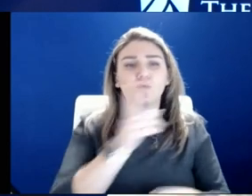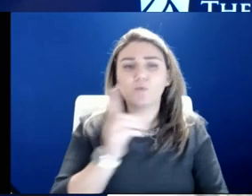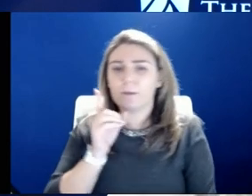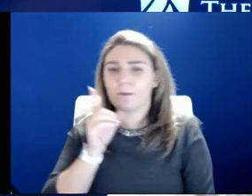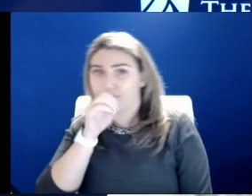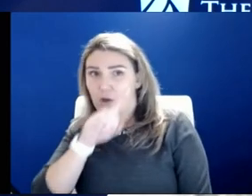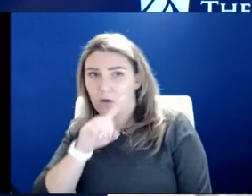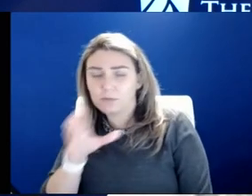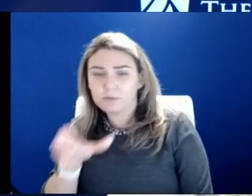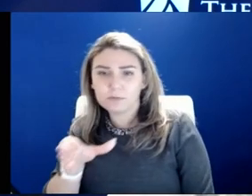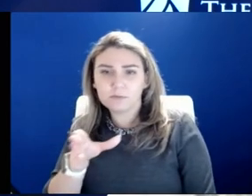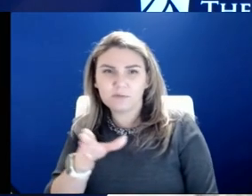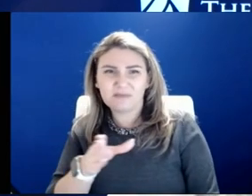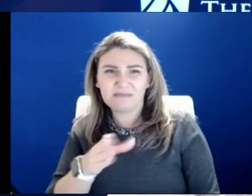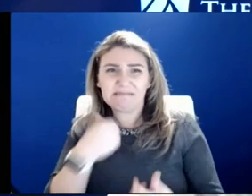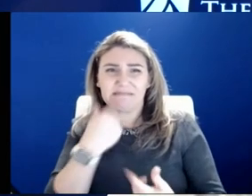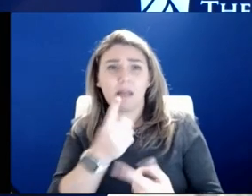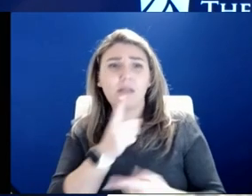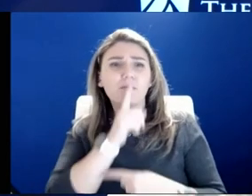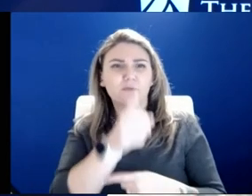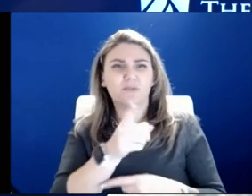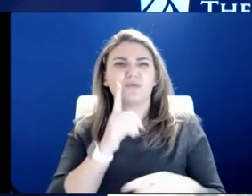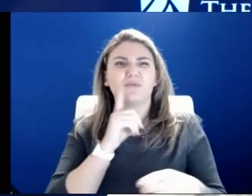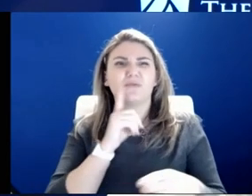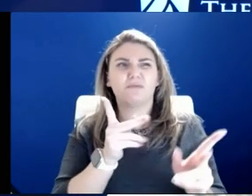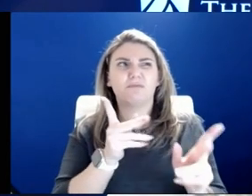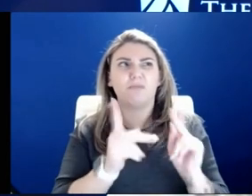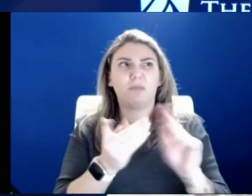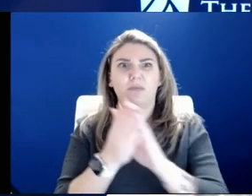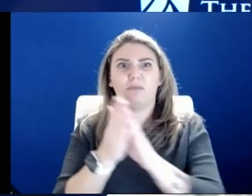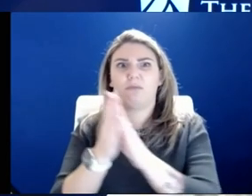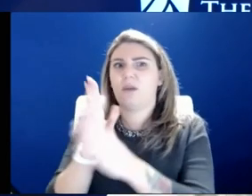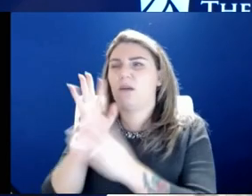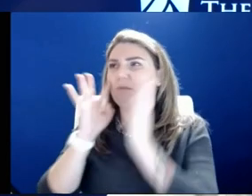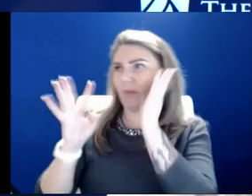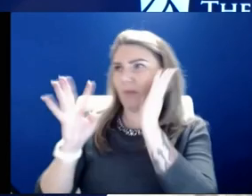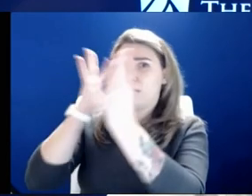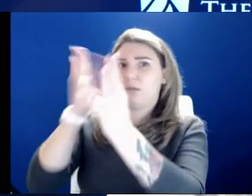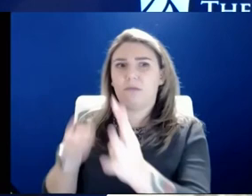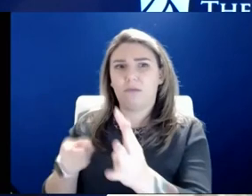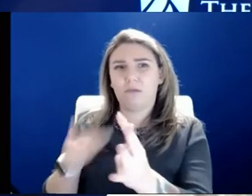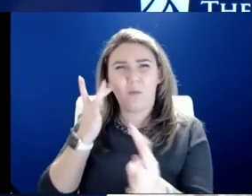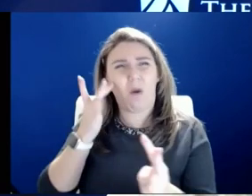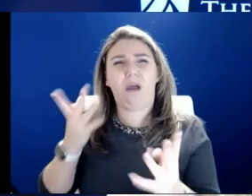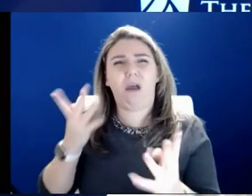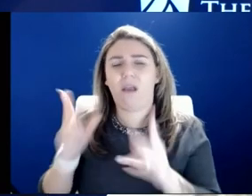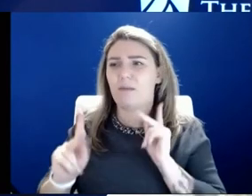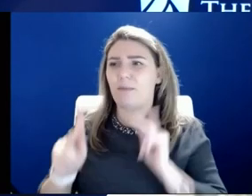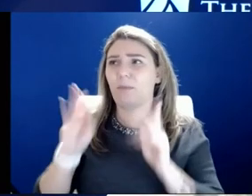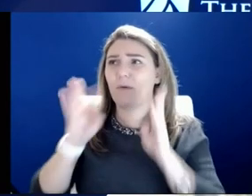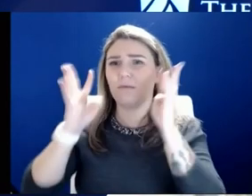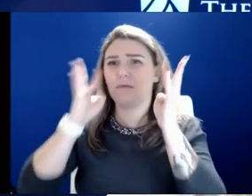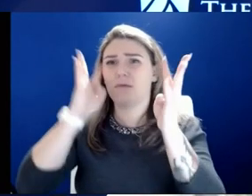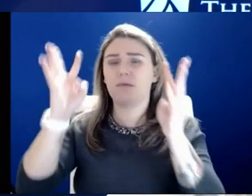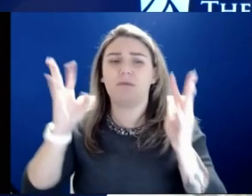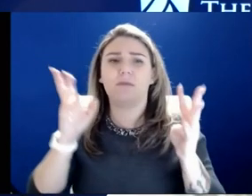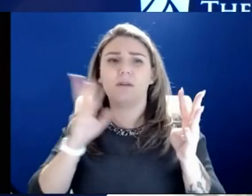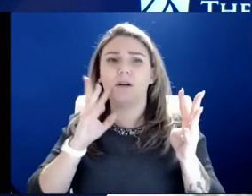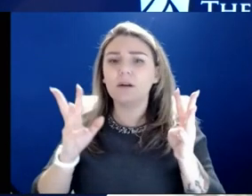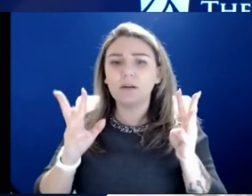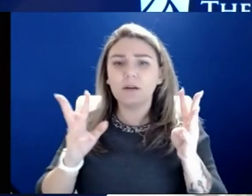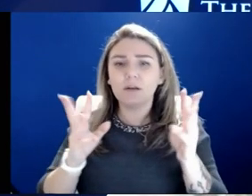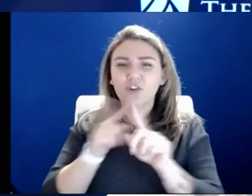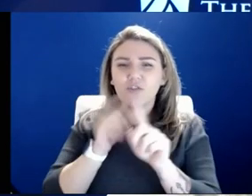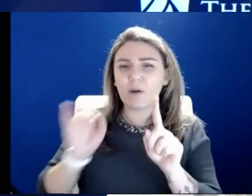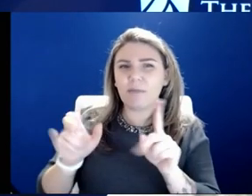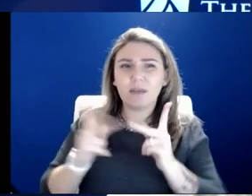went off the rail. And instead, people just make it up. And when people make things up or they deal from this position of